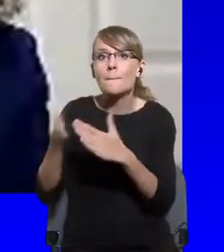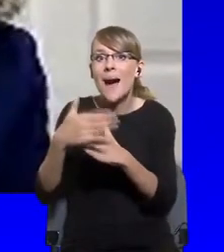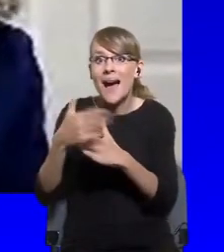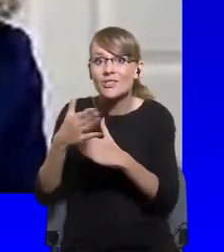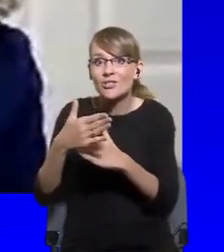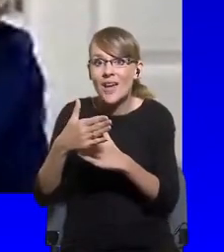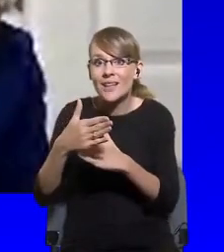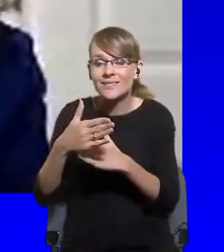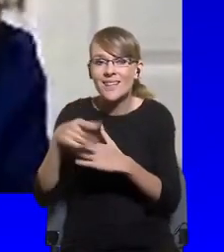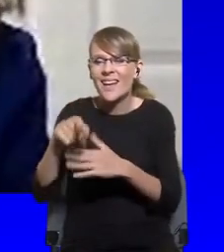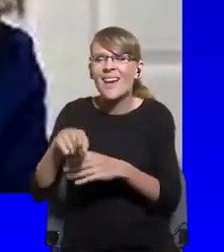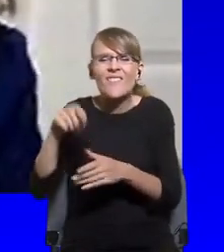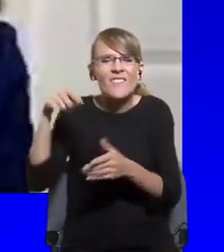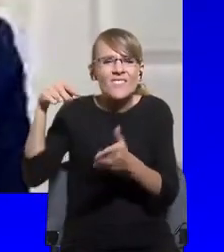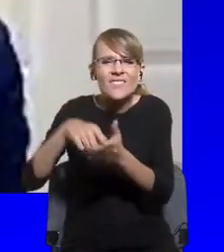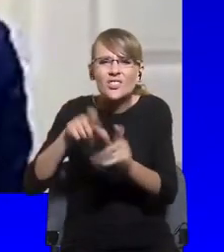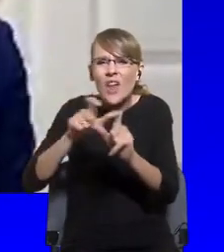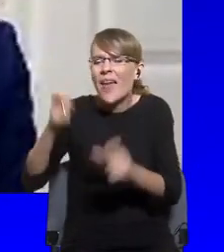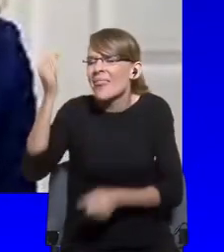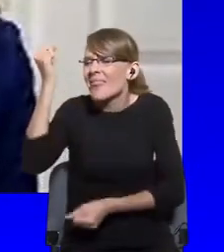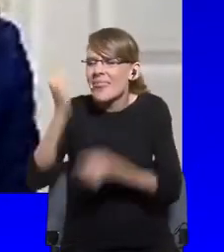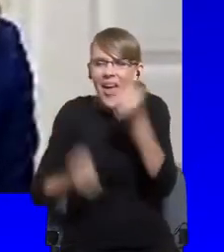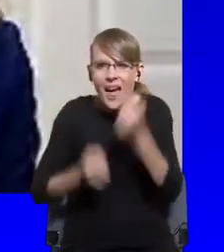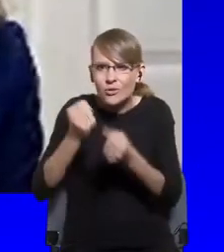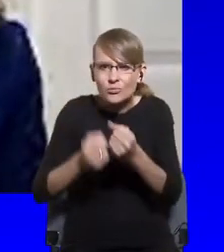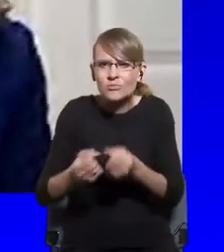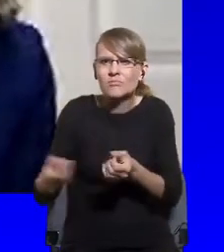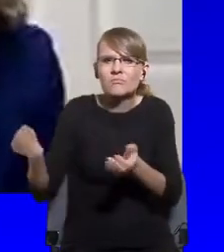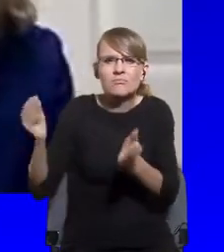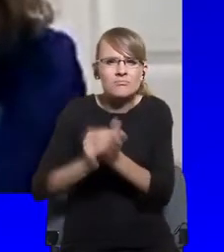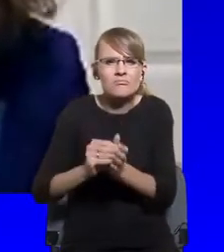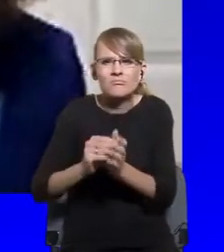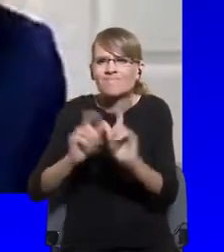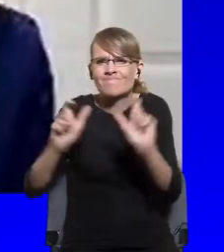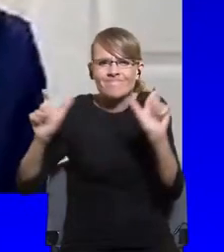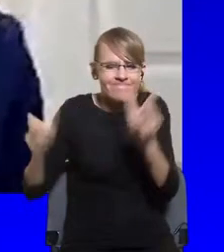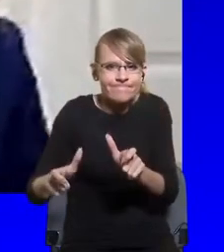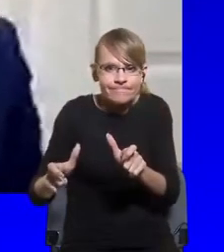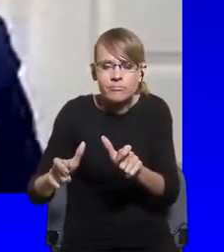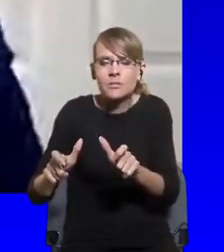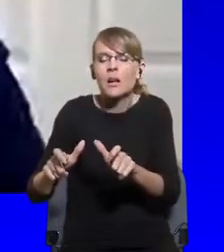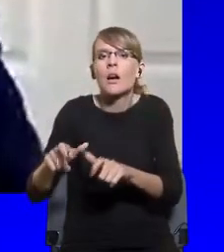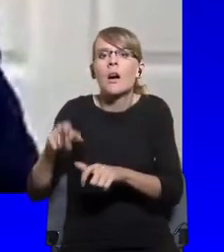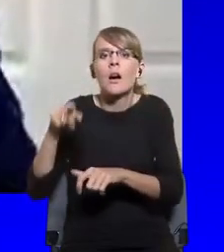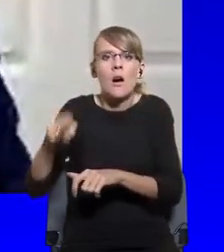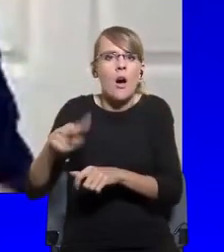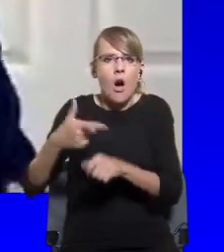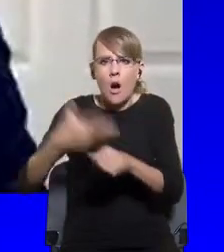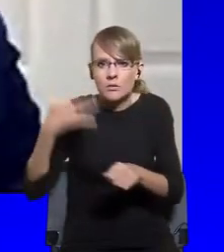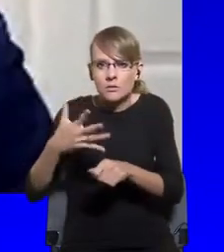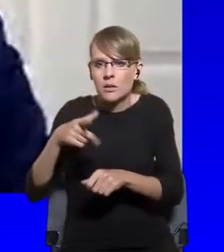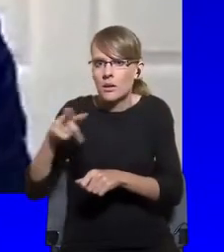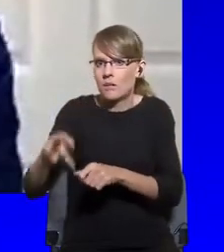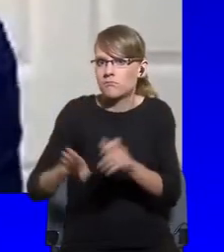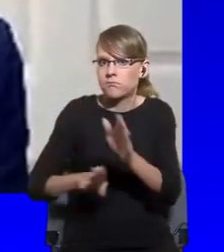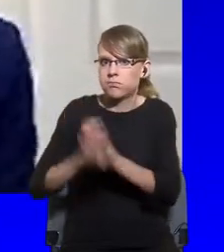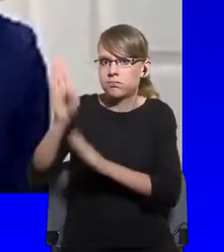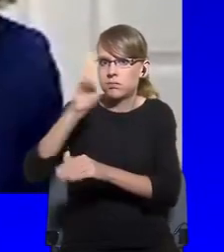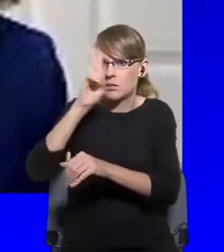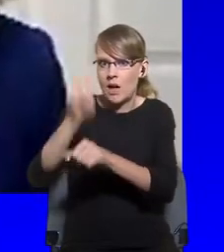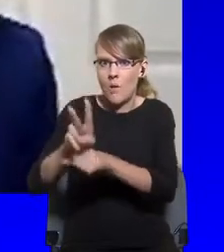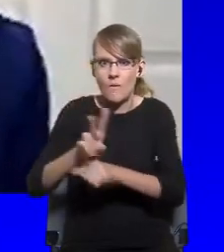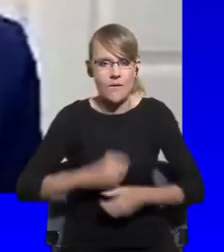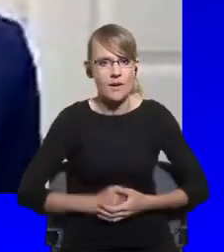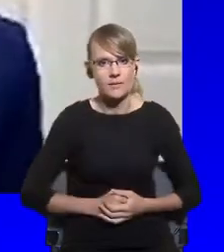restrictions became tougher. So I would argue that, I'm not quite sure, perhaps